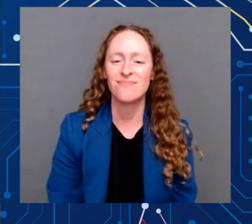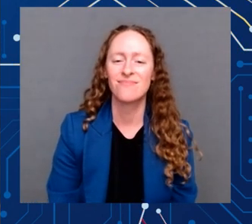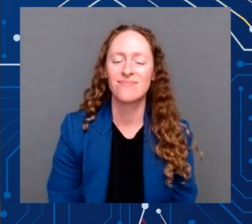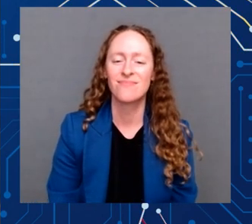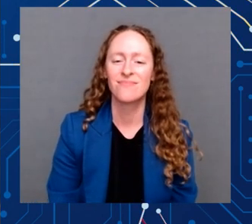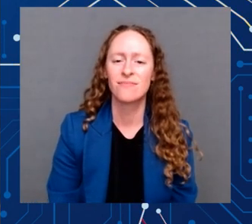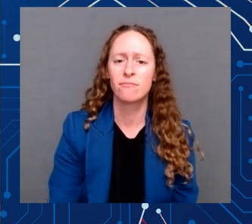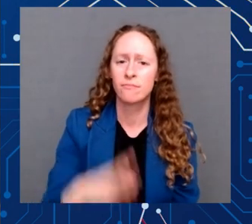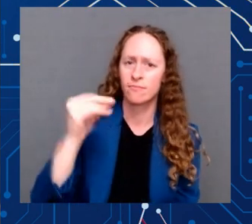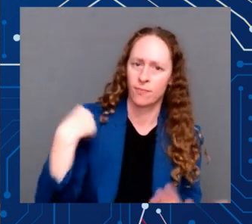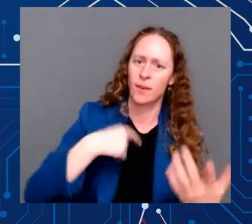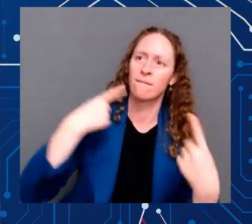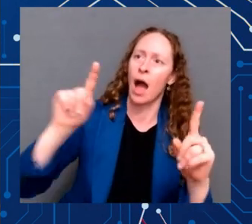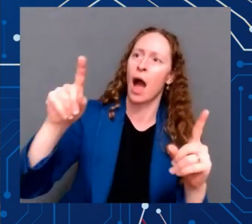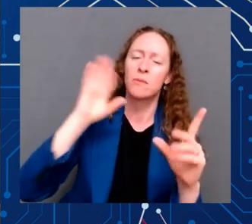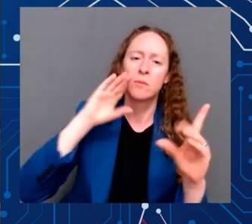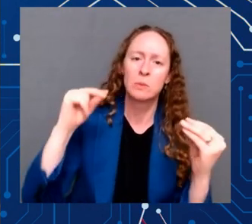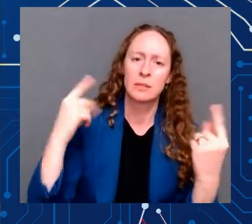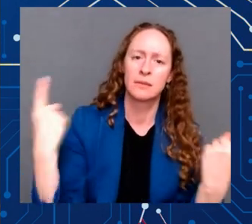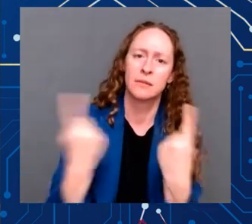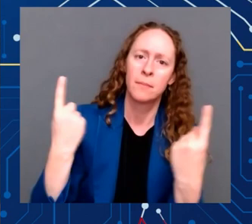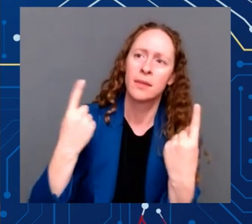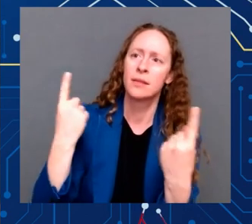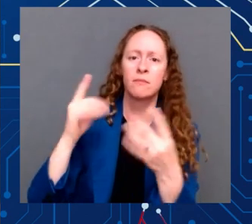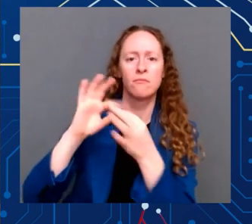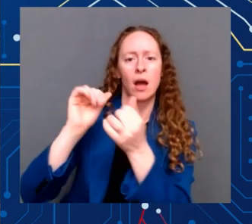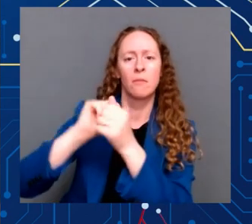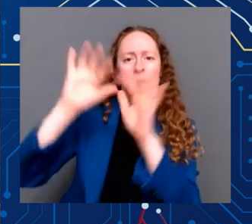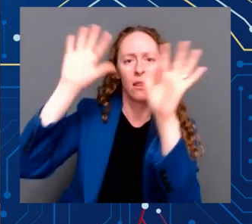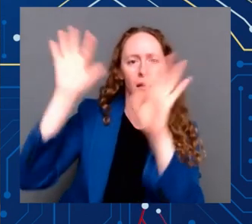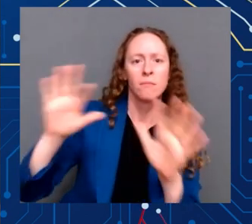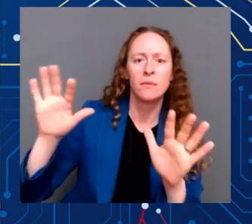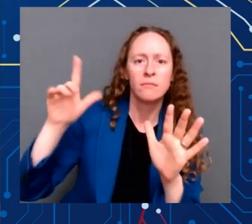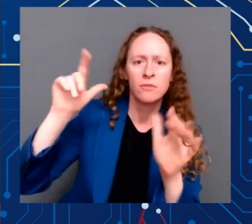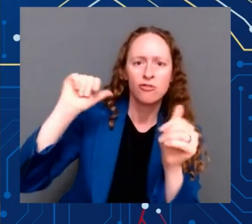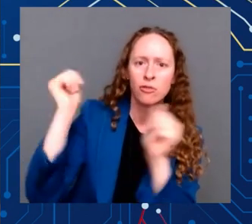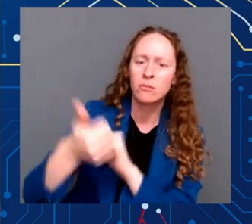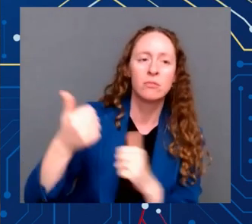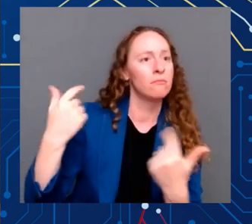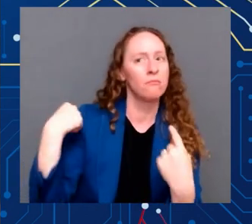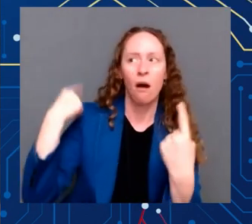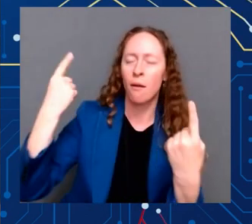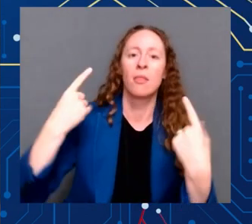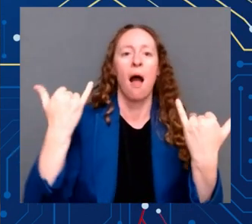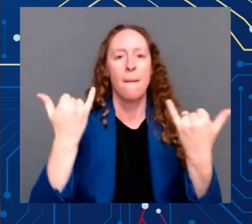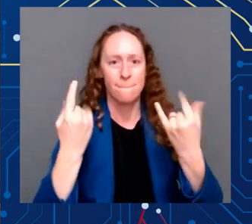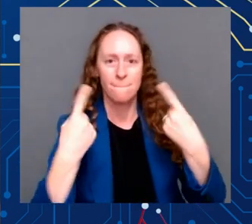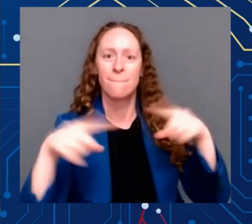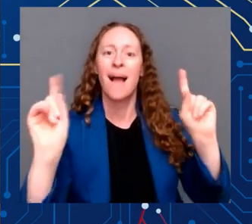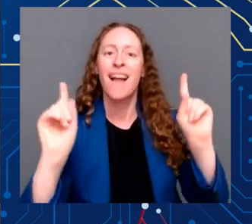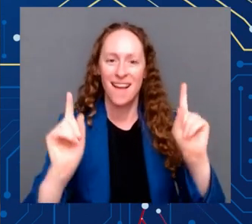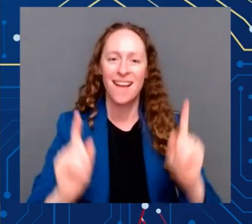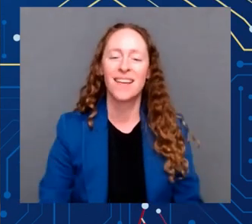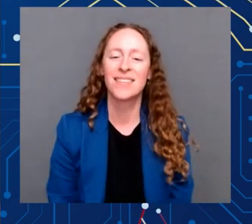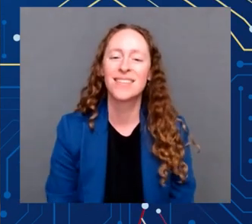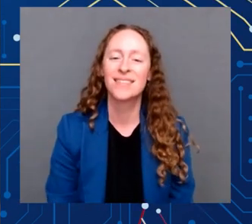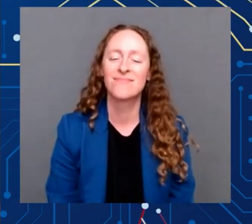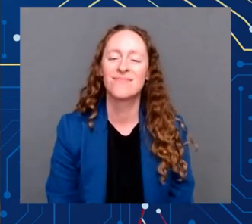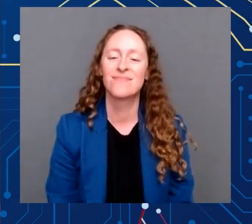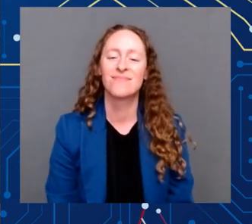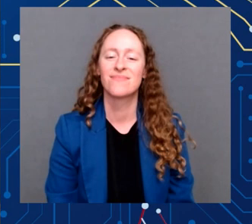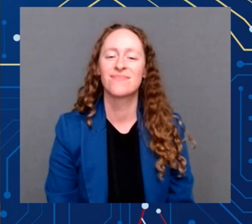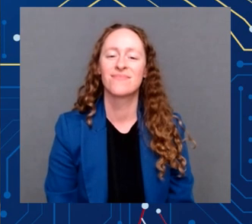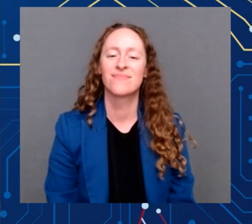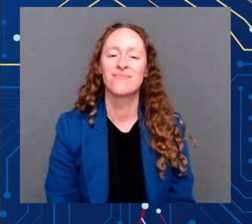I salute my entire Democratic caucus, all 50 with differing views, for coming together